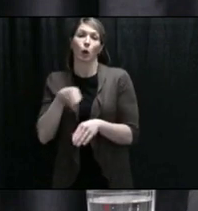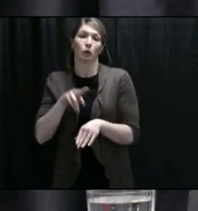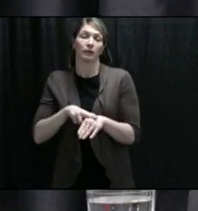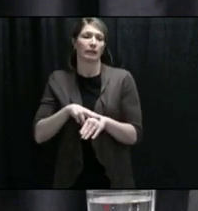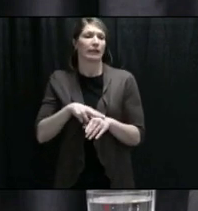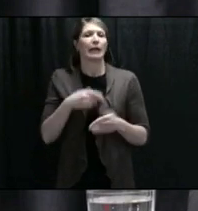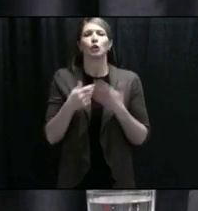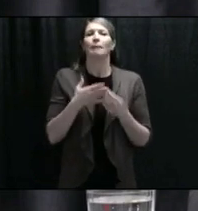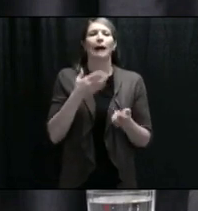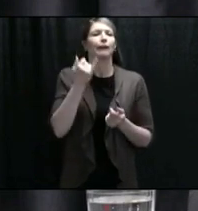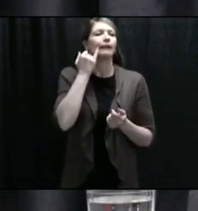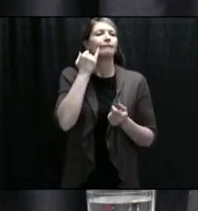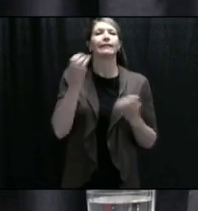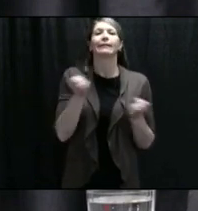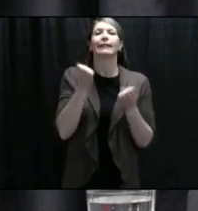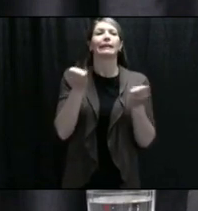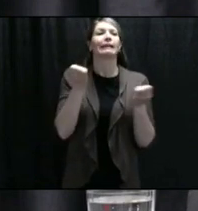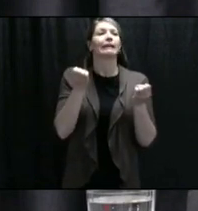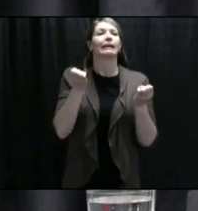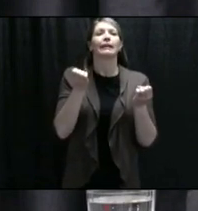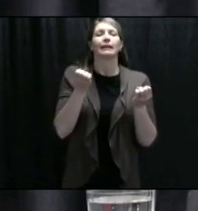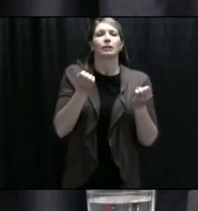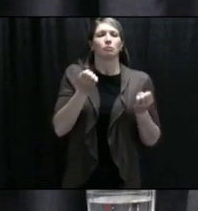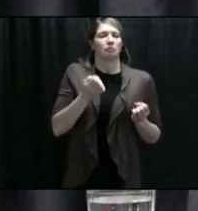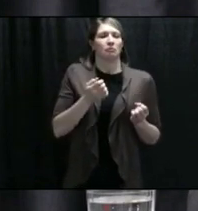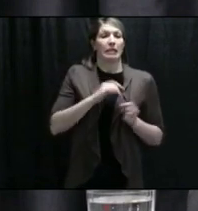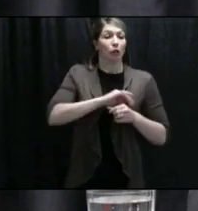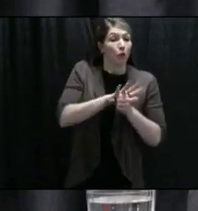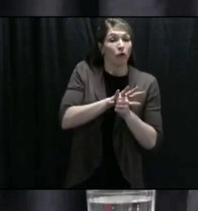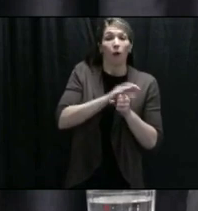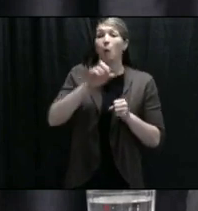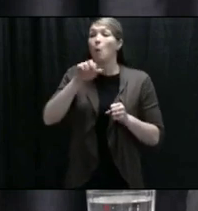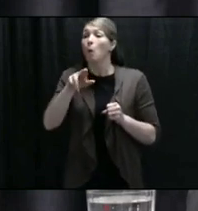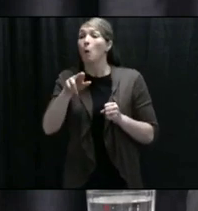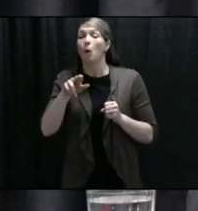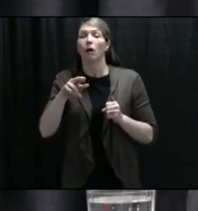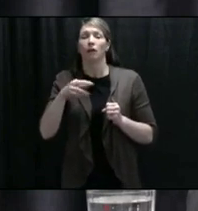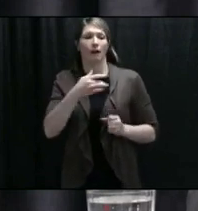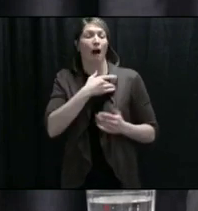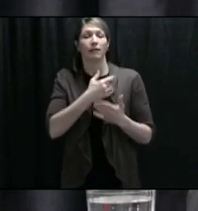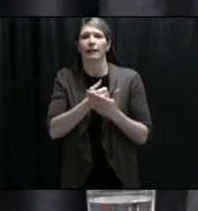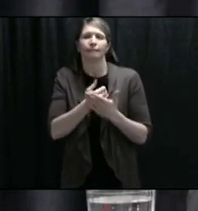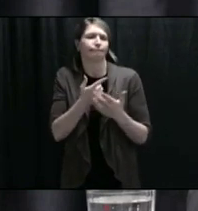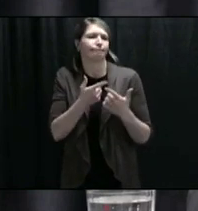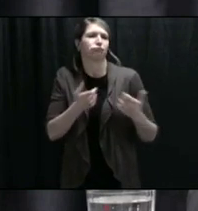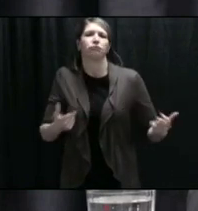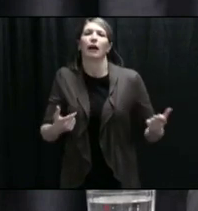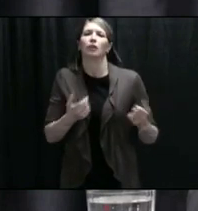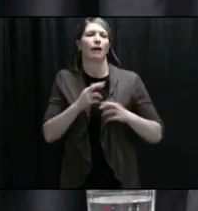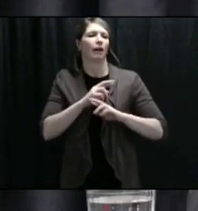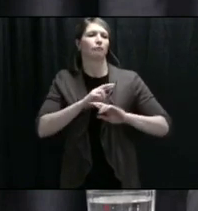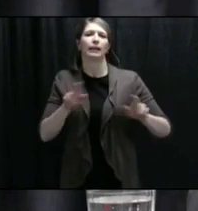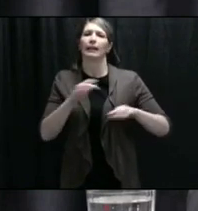the need for what is non-essential medical appointments should be dramatically curtailed, if not stopped altogether.